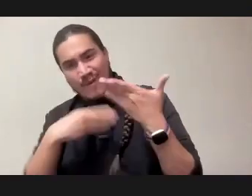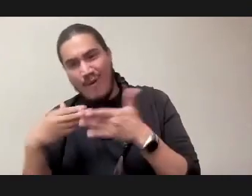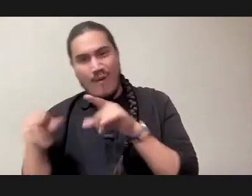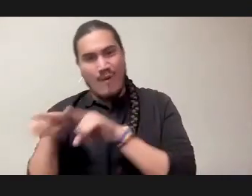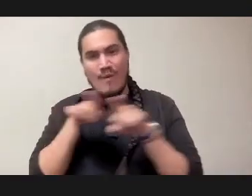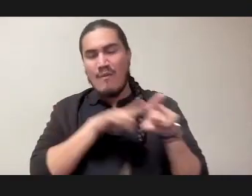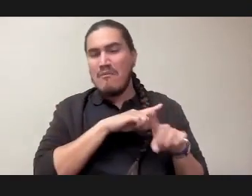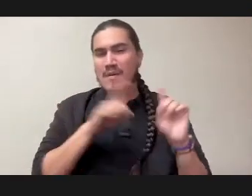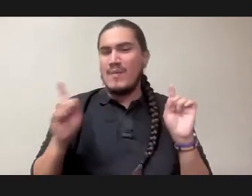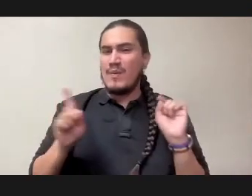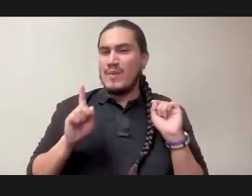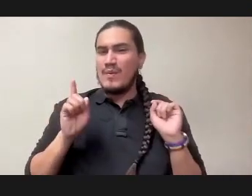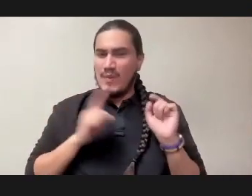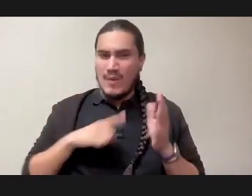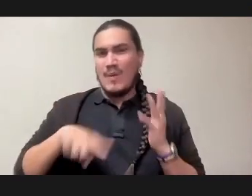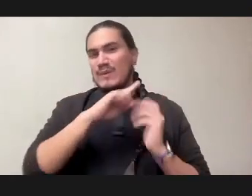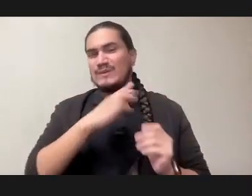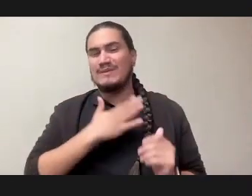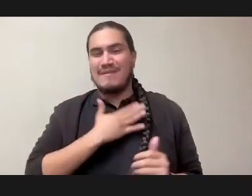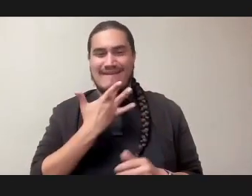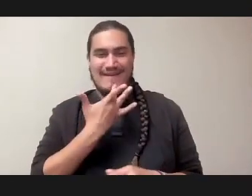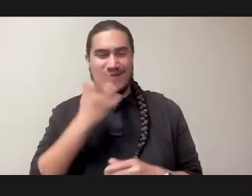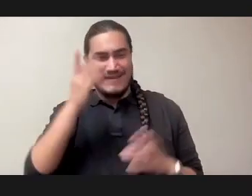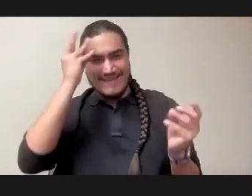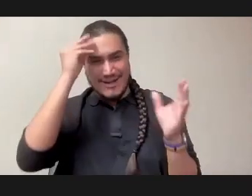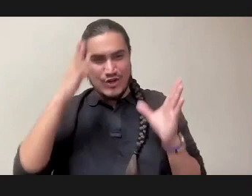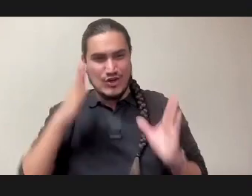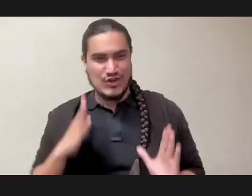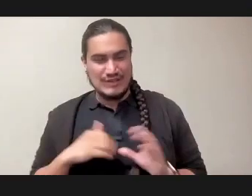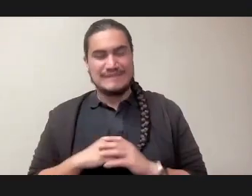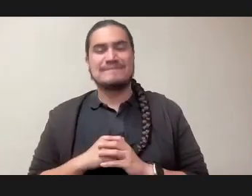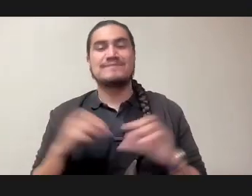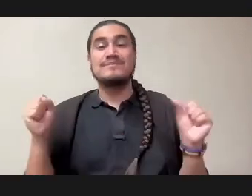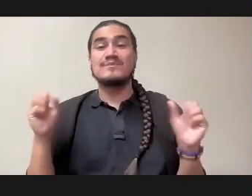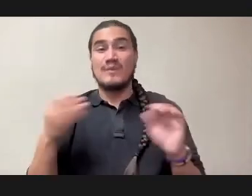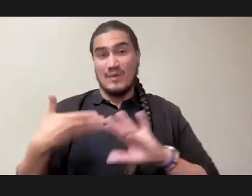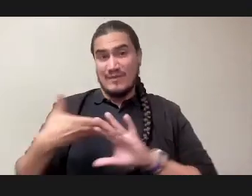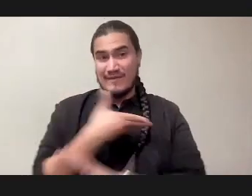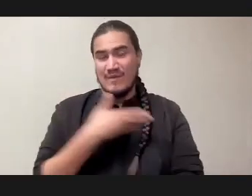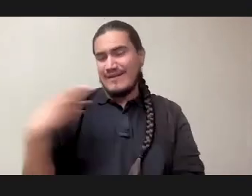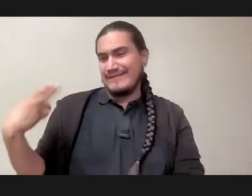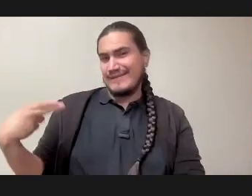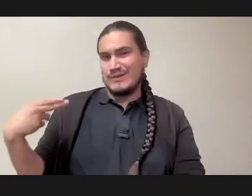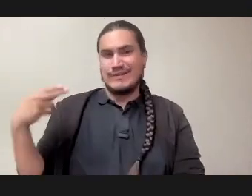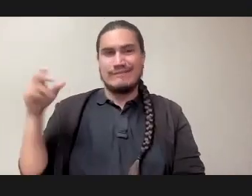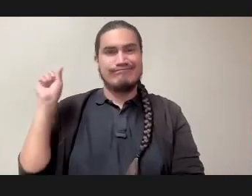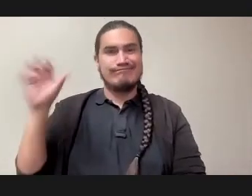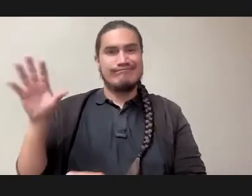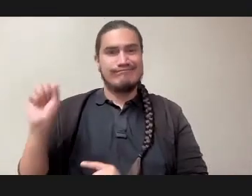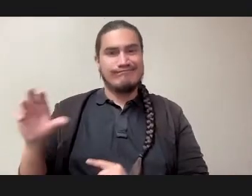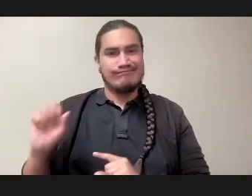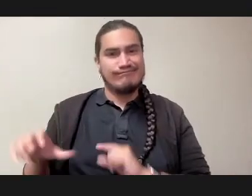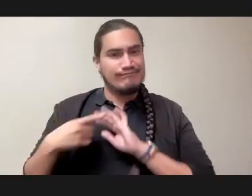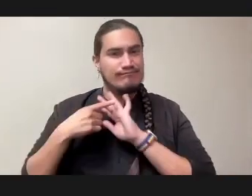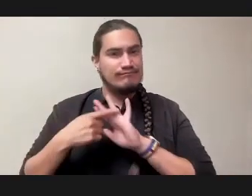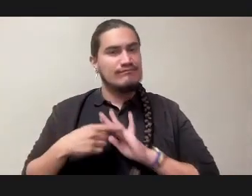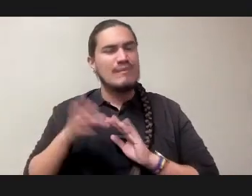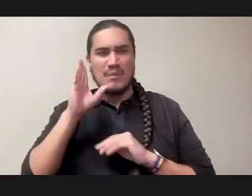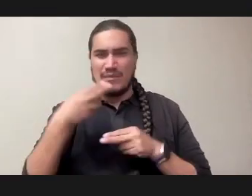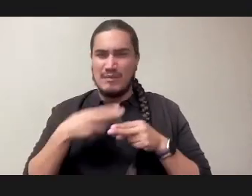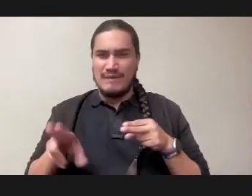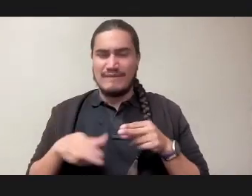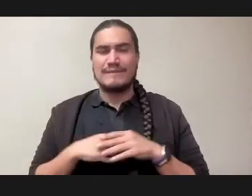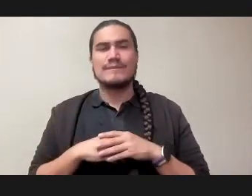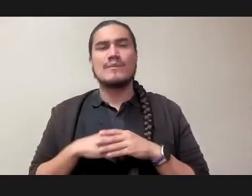there. But so before giving history examples, and I'll be very brief, a question I've been